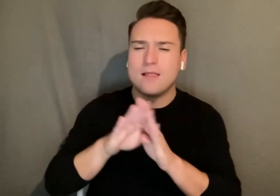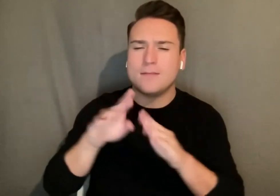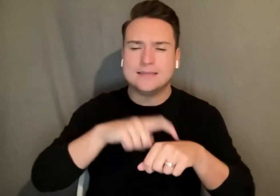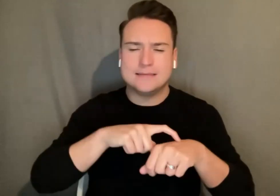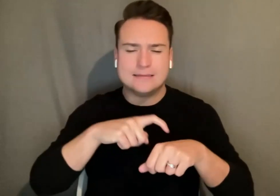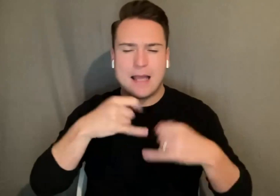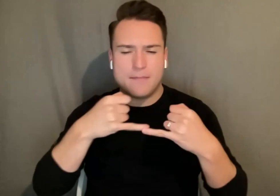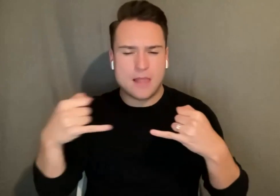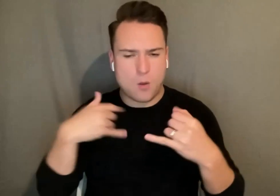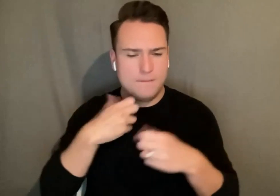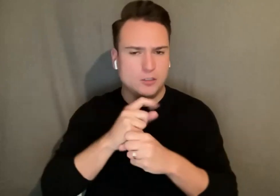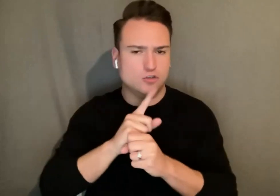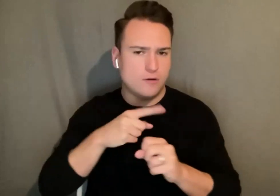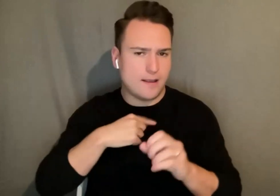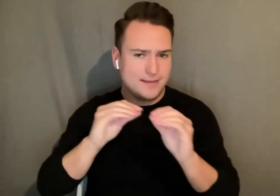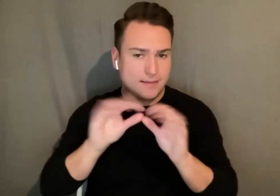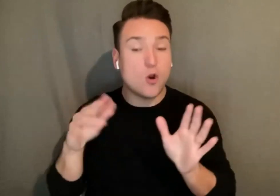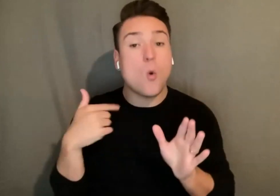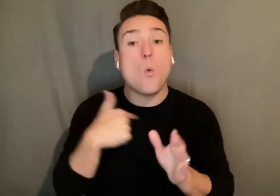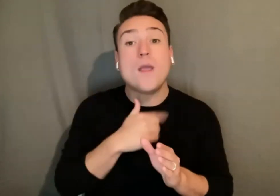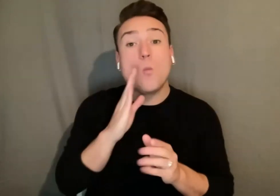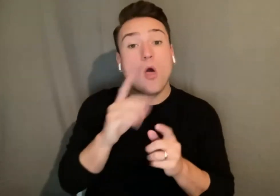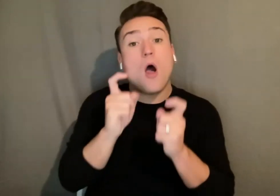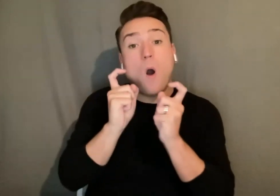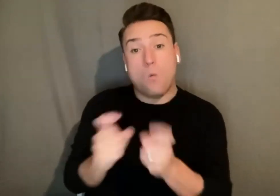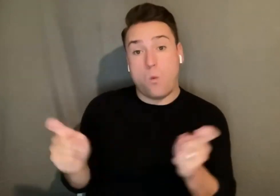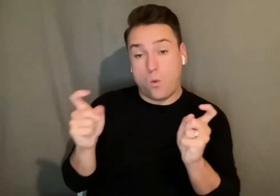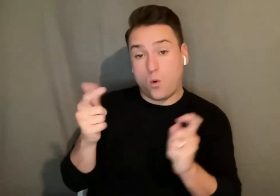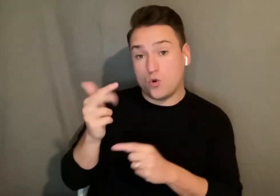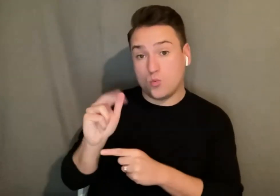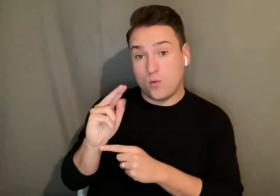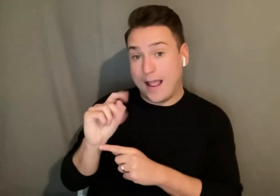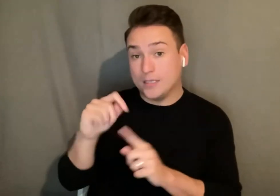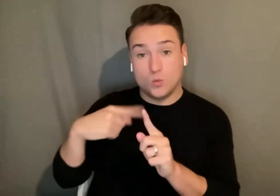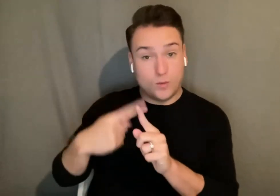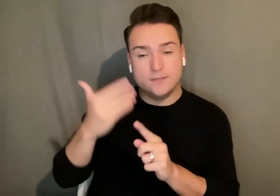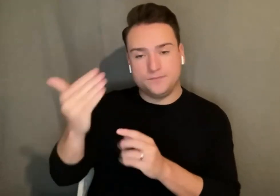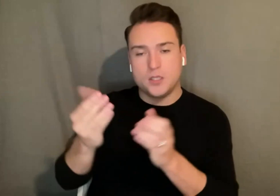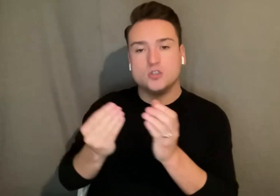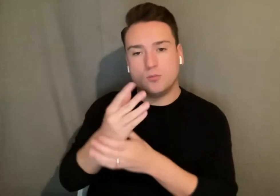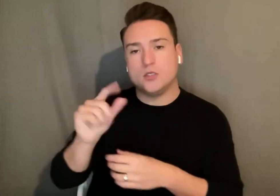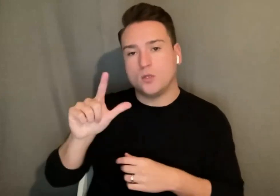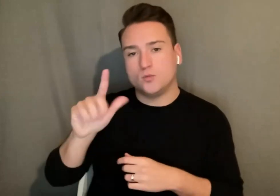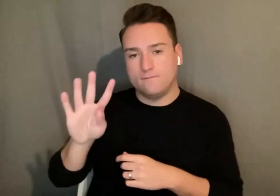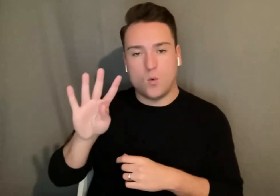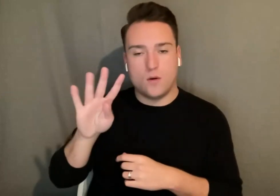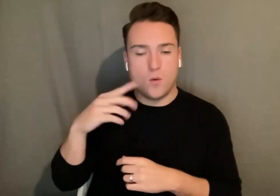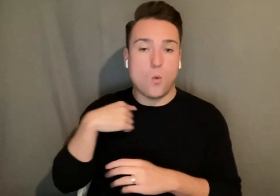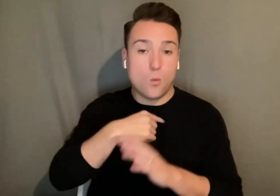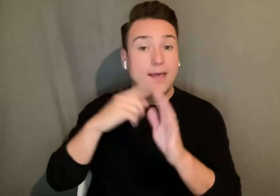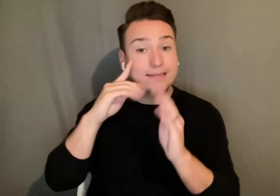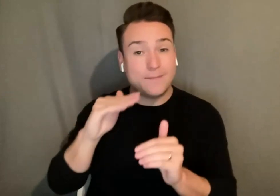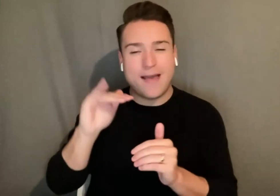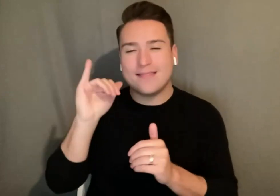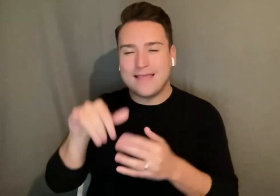clear we will be awarding the grants in spring 2024 we anticipate that being in